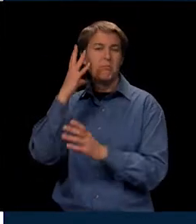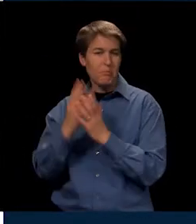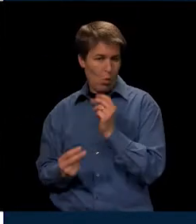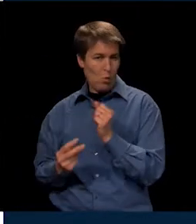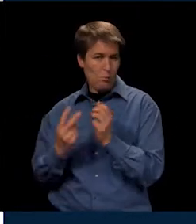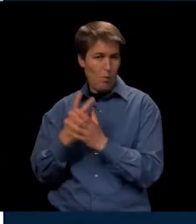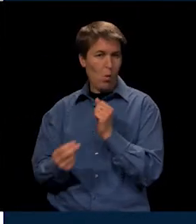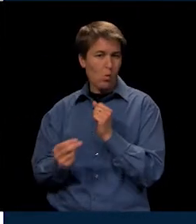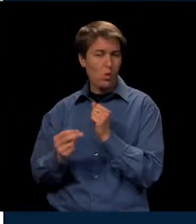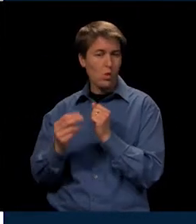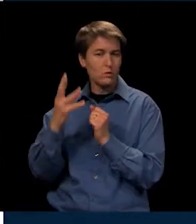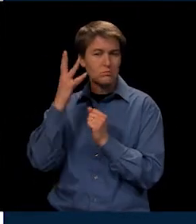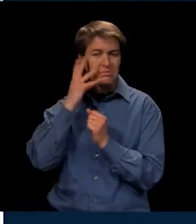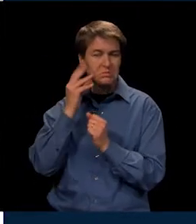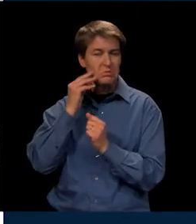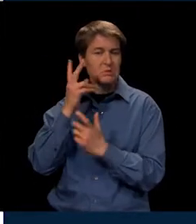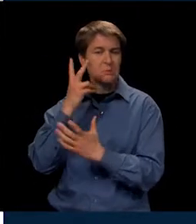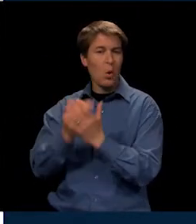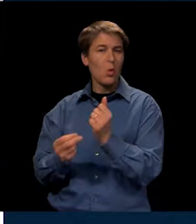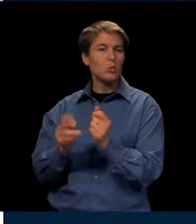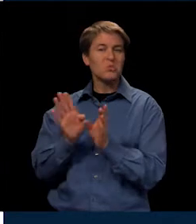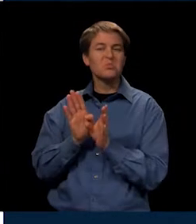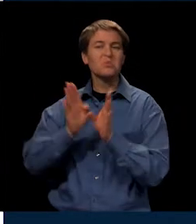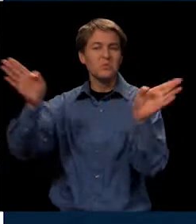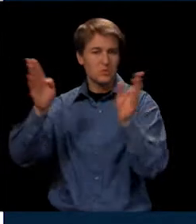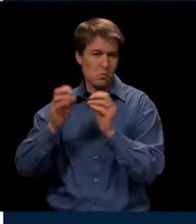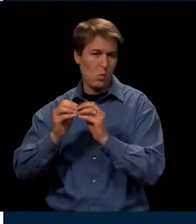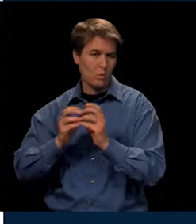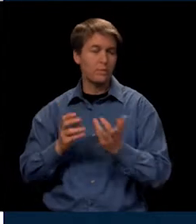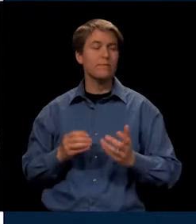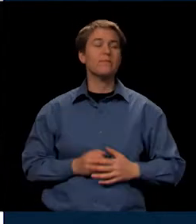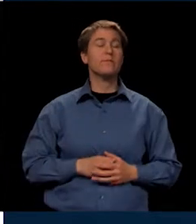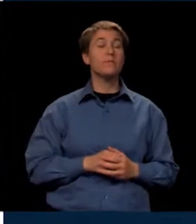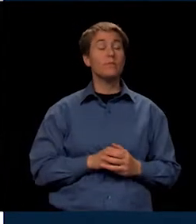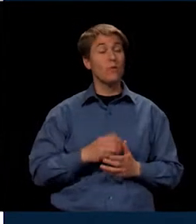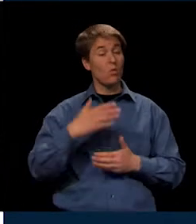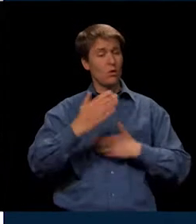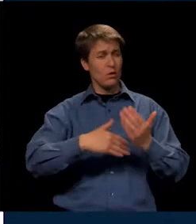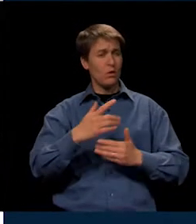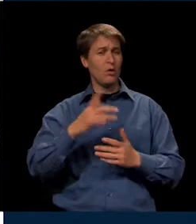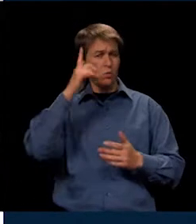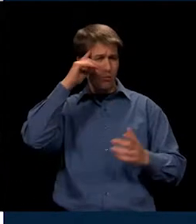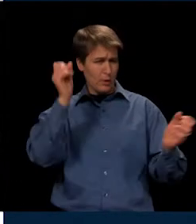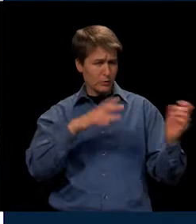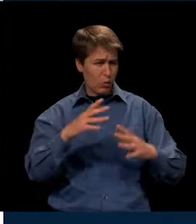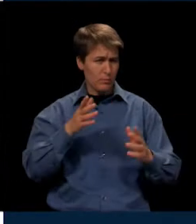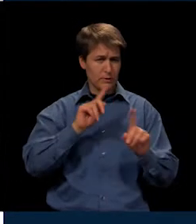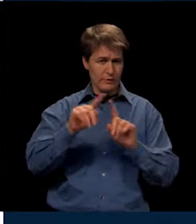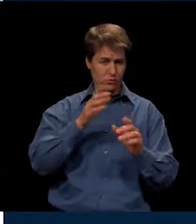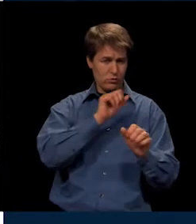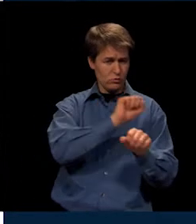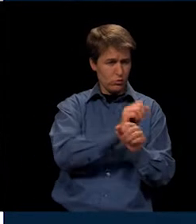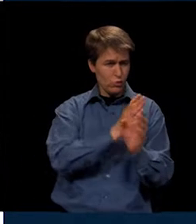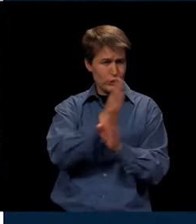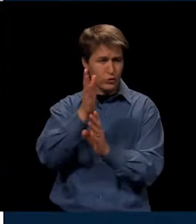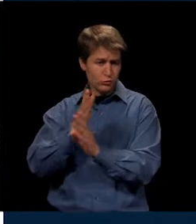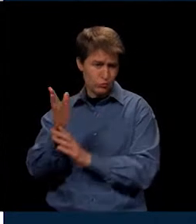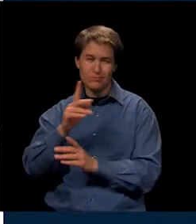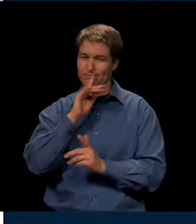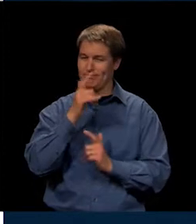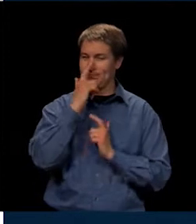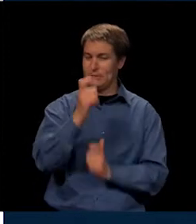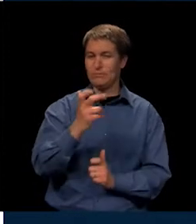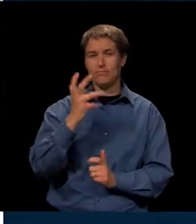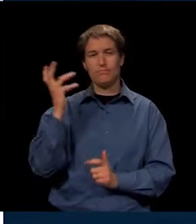So they'll get a wide breadth of green technology. As we went through, of course, we brainstormed careers, and that was quite an interesting opportunity.